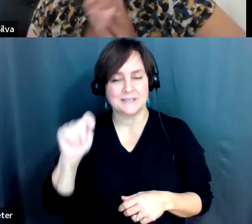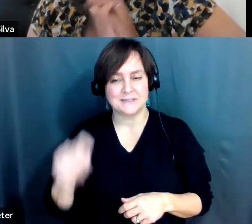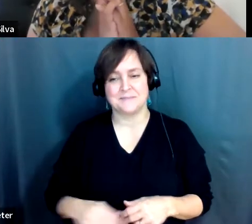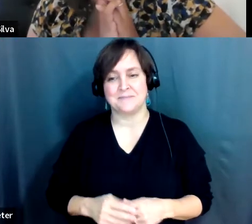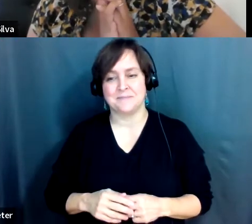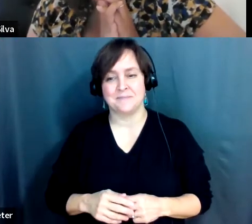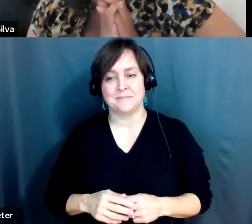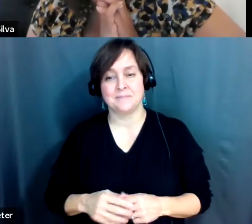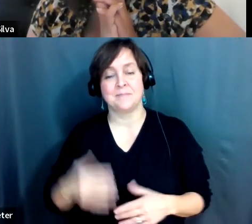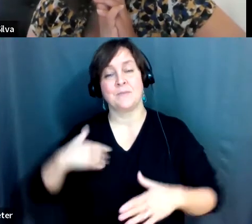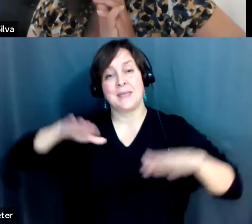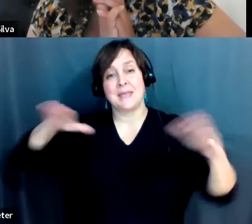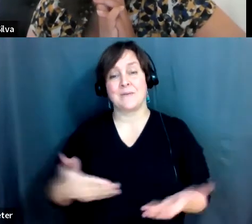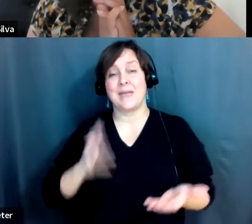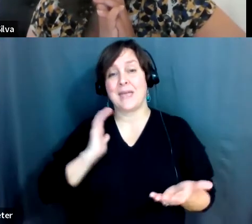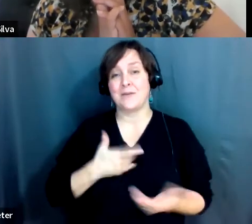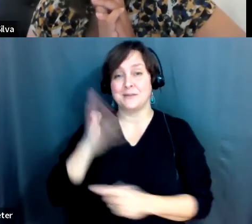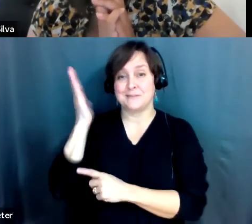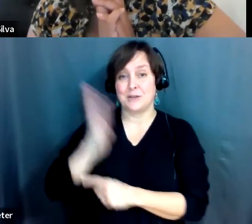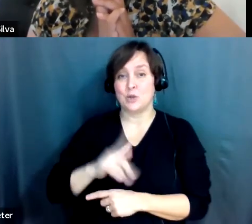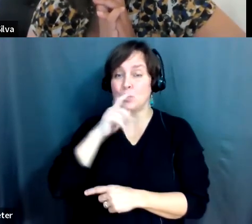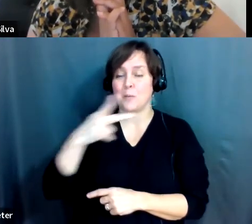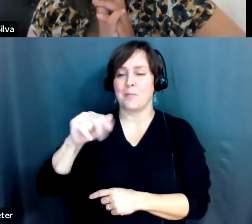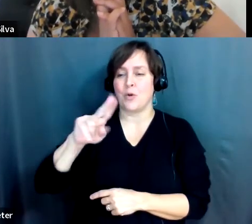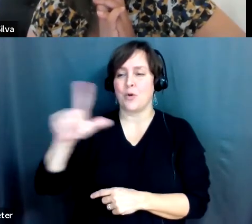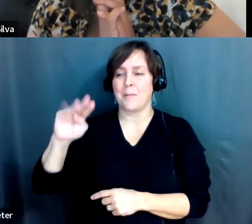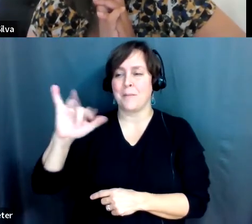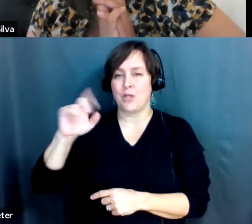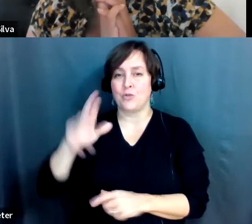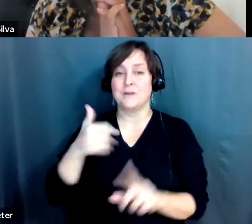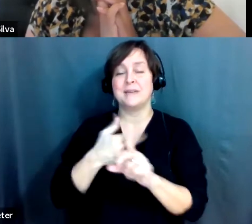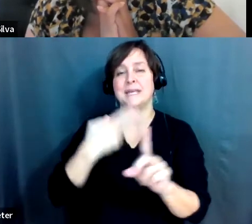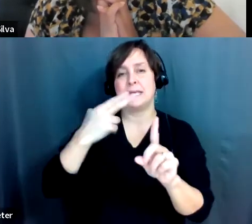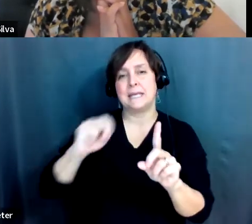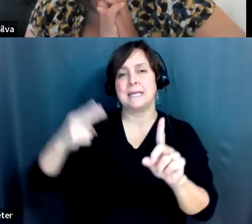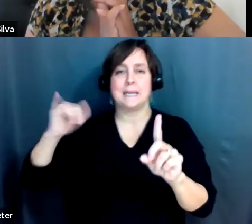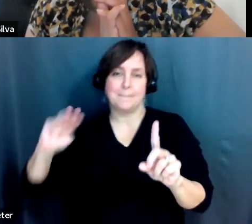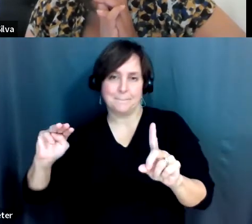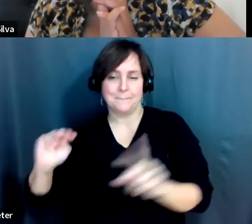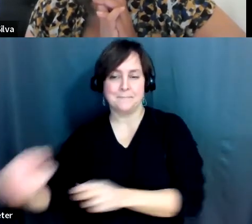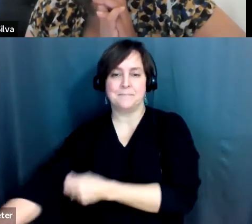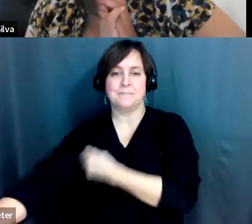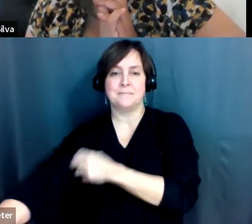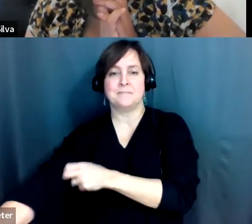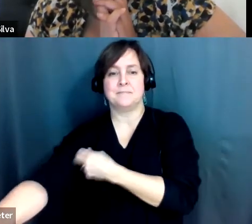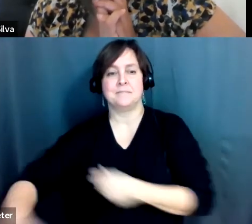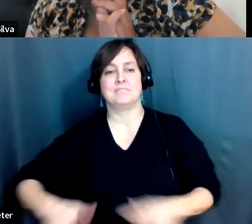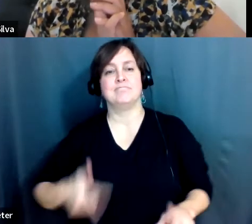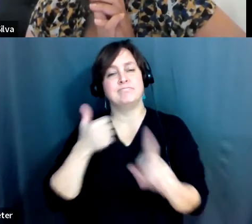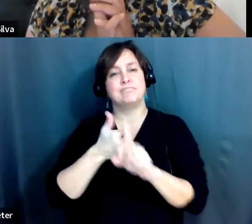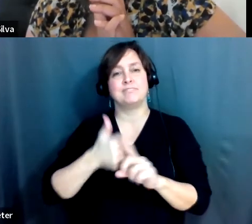our guest today is Paul Miller, who uses the pronouns he, him. Paul has had